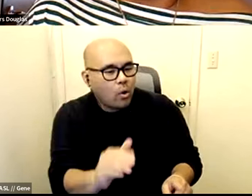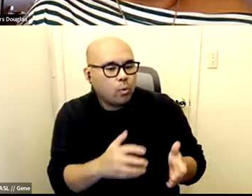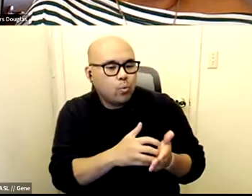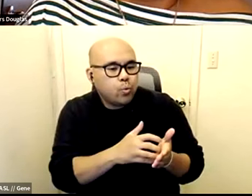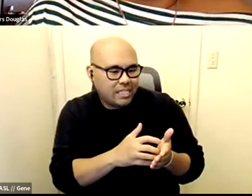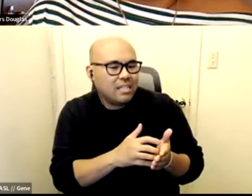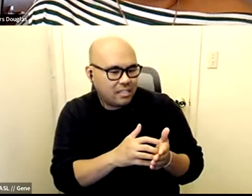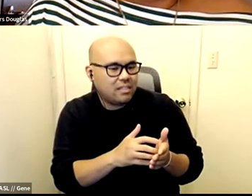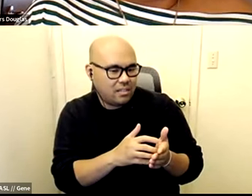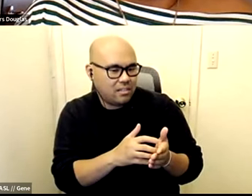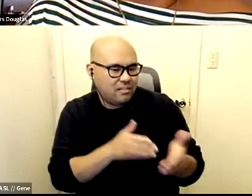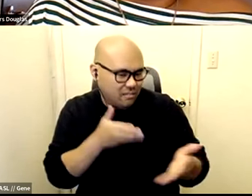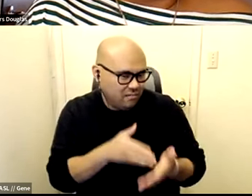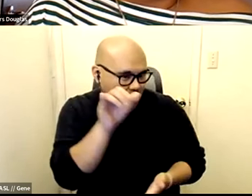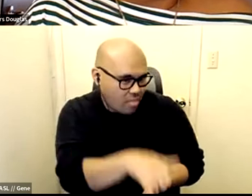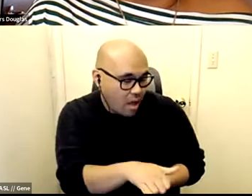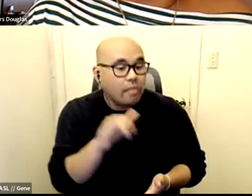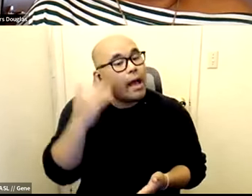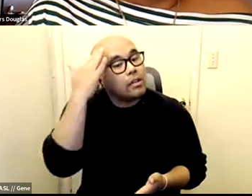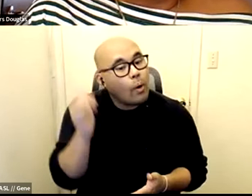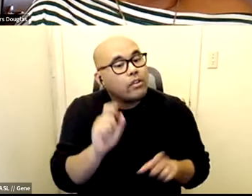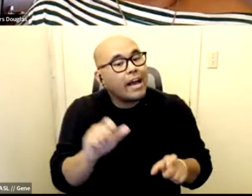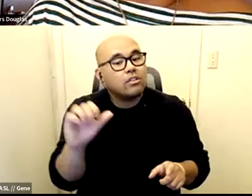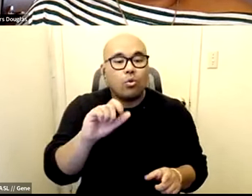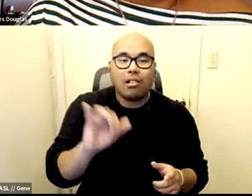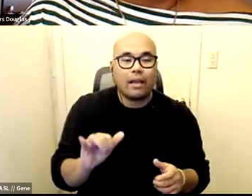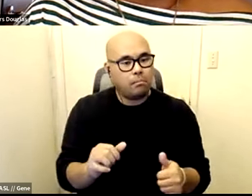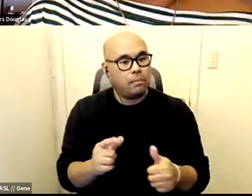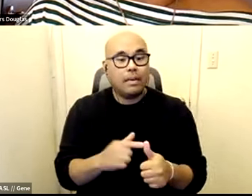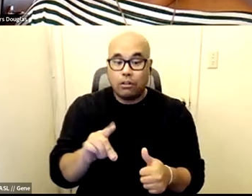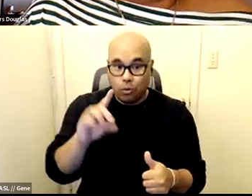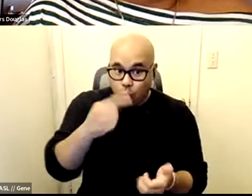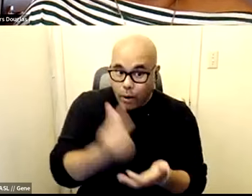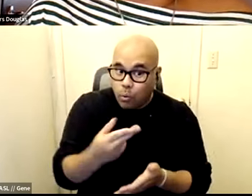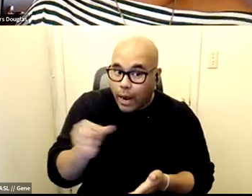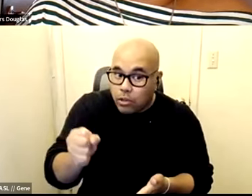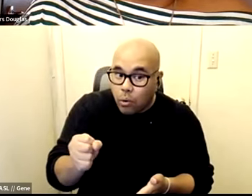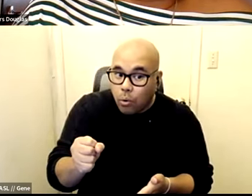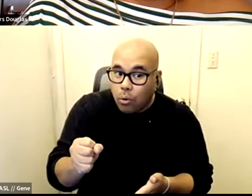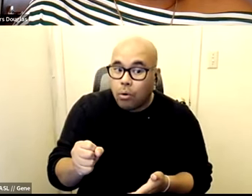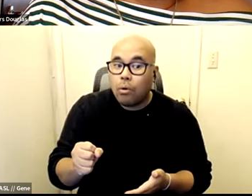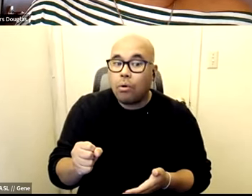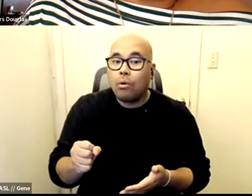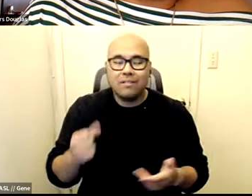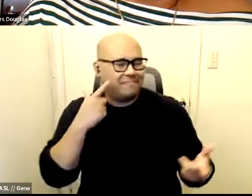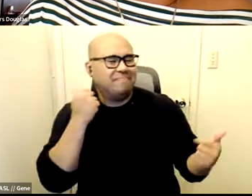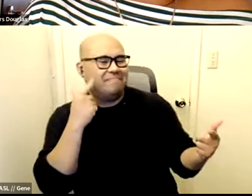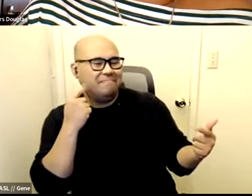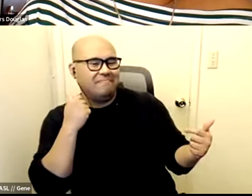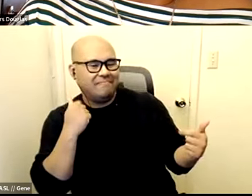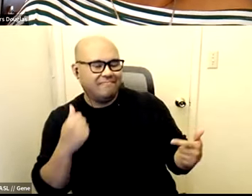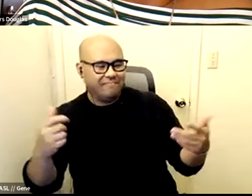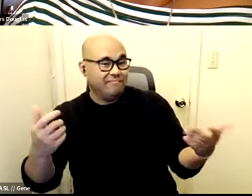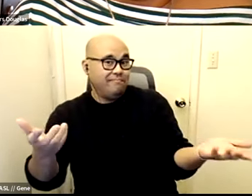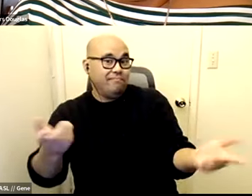and that's why they'll ask you questions like did you graduate high school what does that have to do with